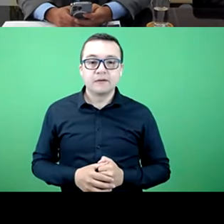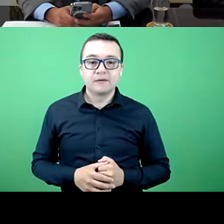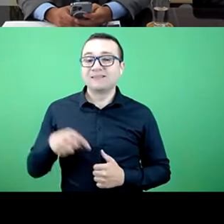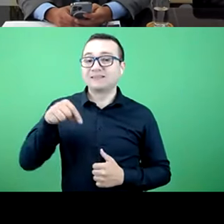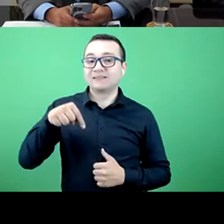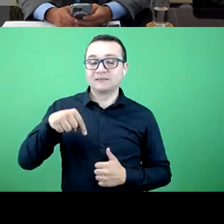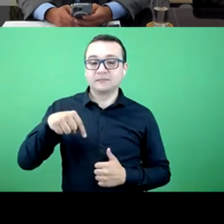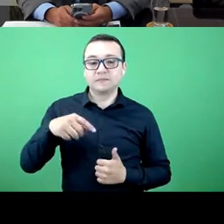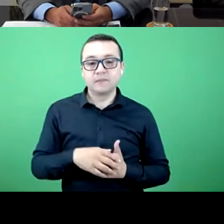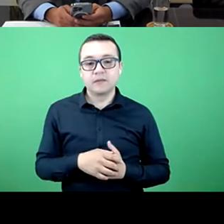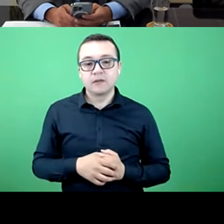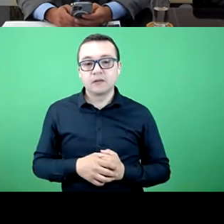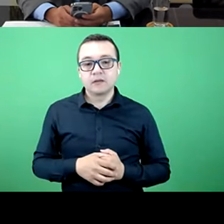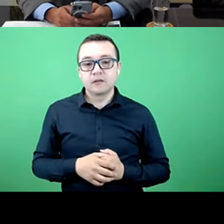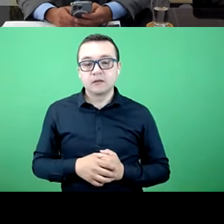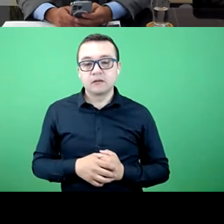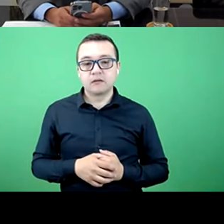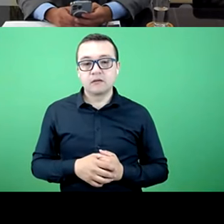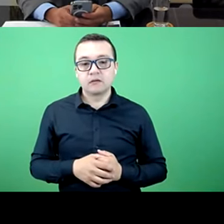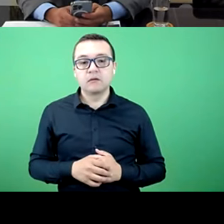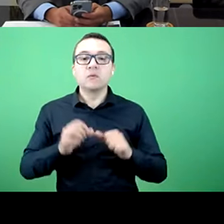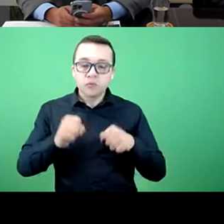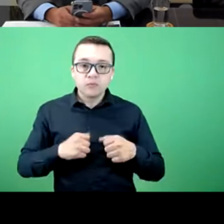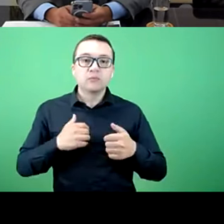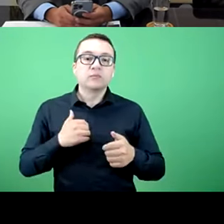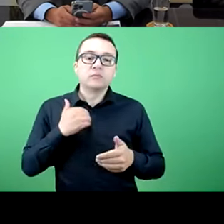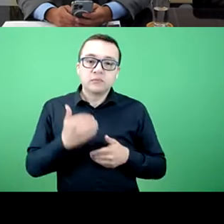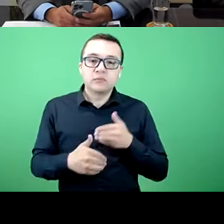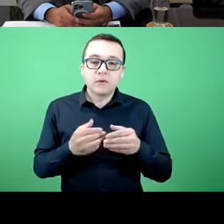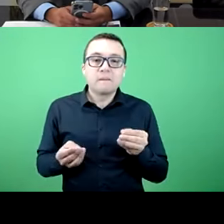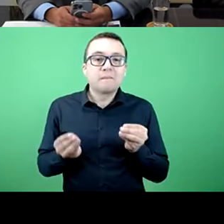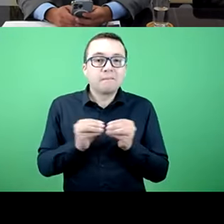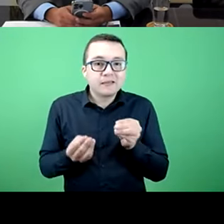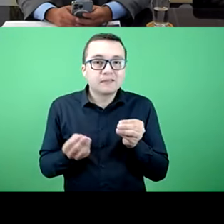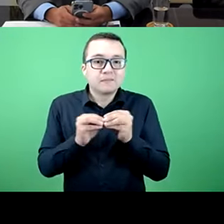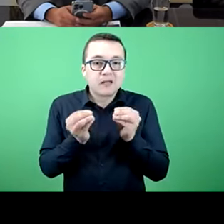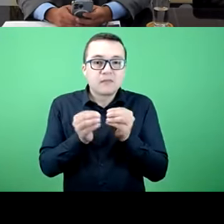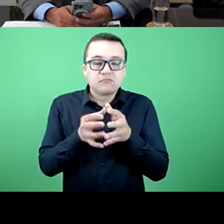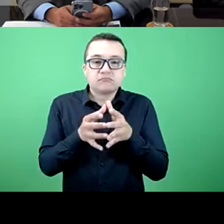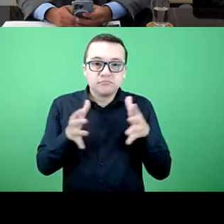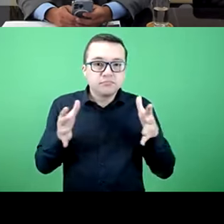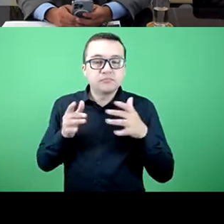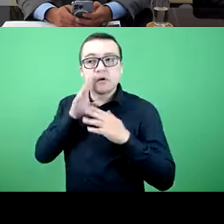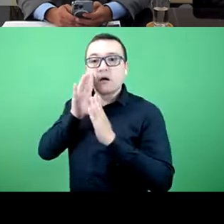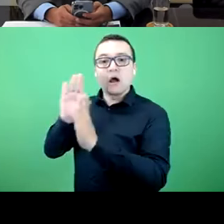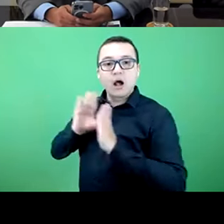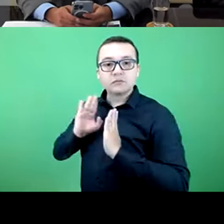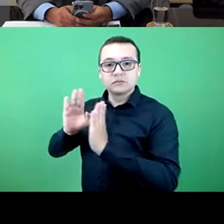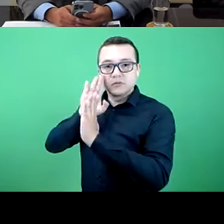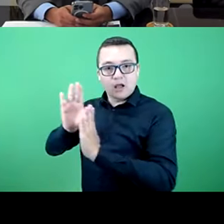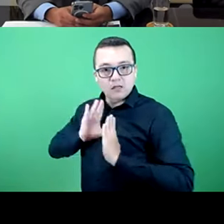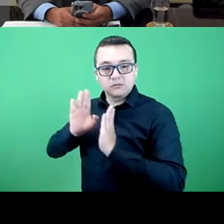such coverage. It's important to speak about this because when you have larger coverages,